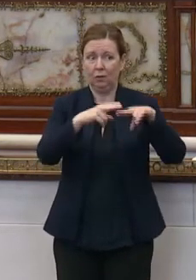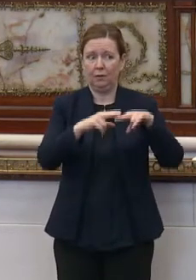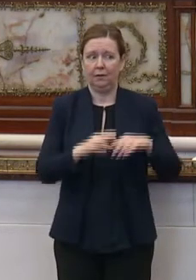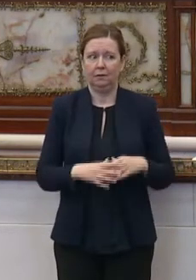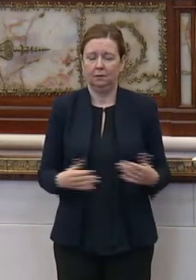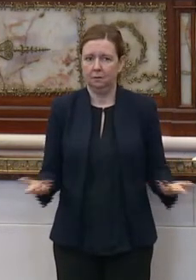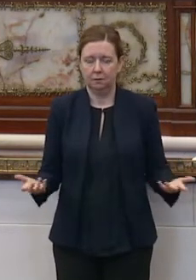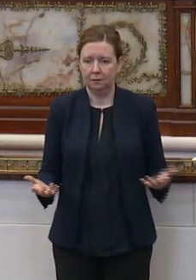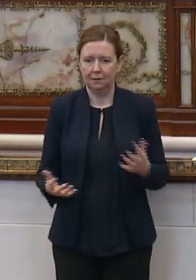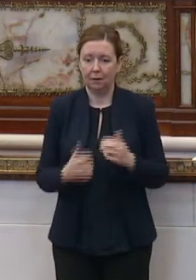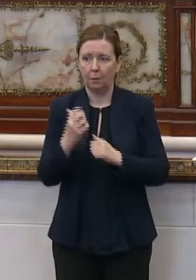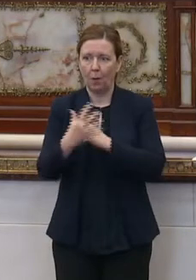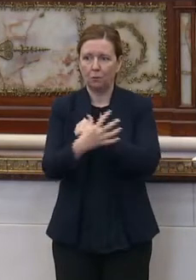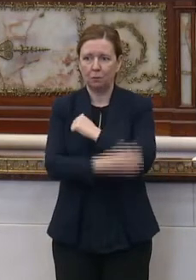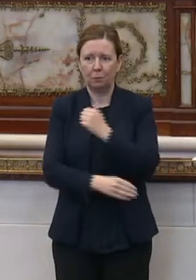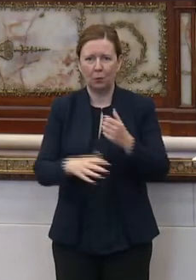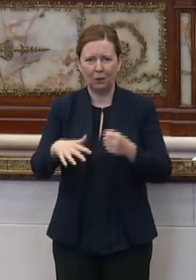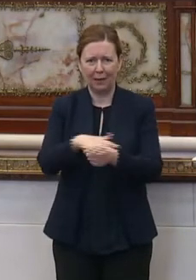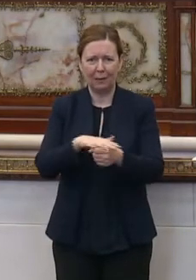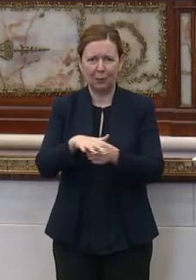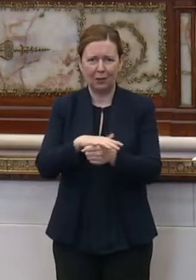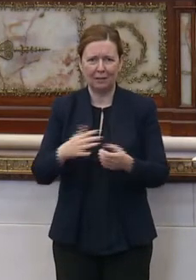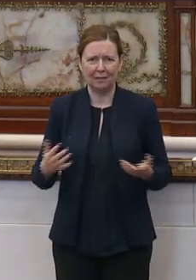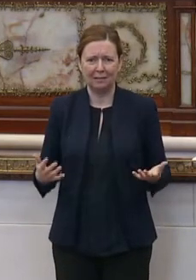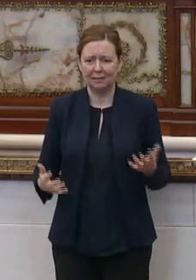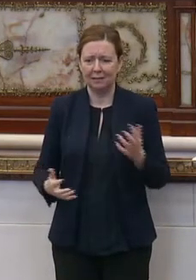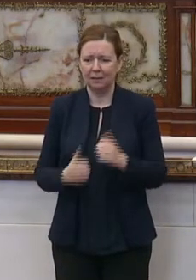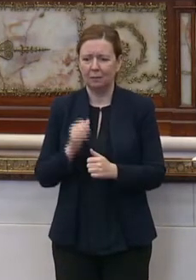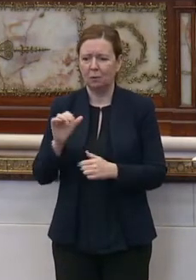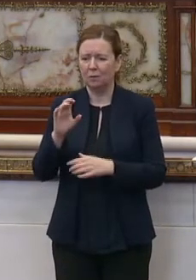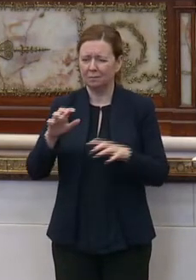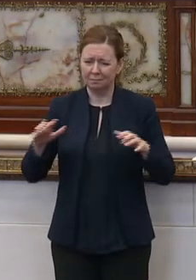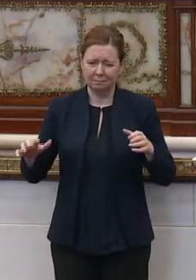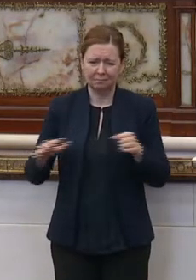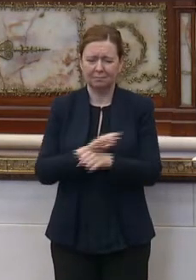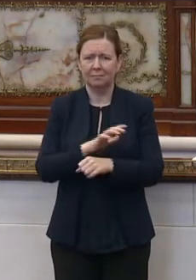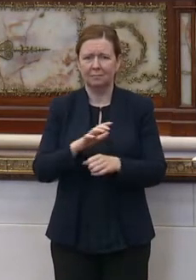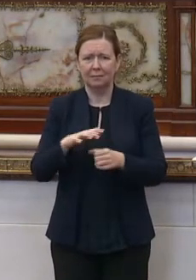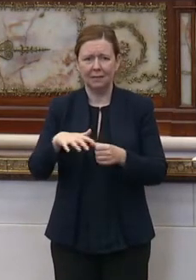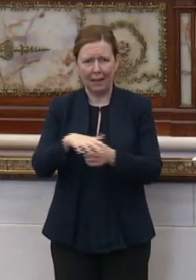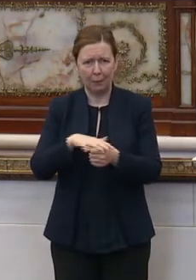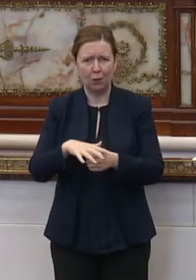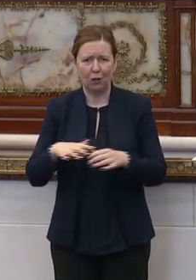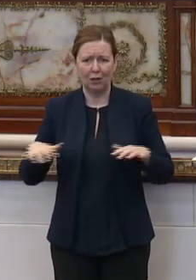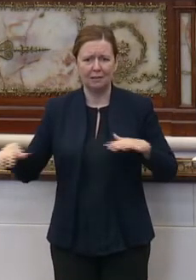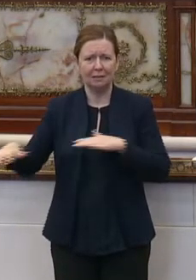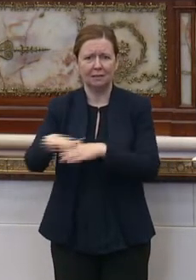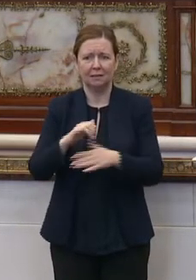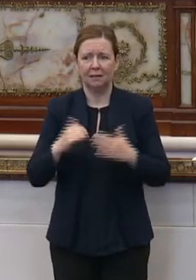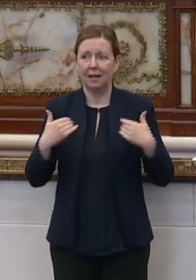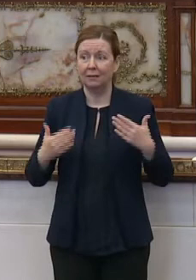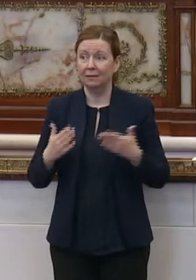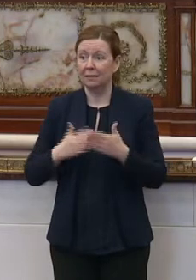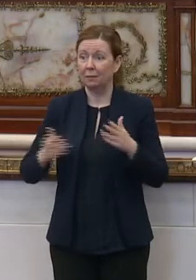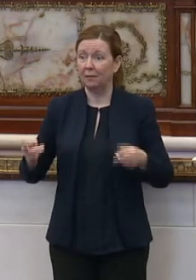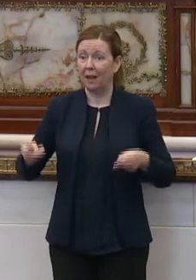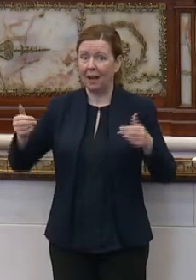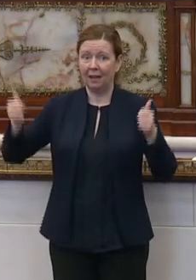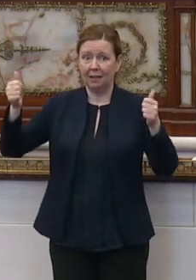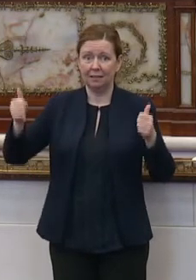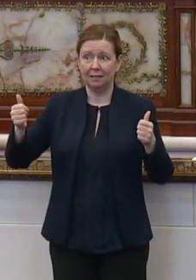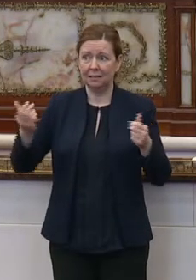the poorest neighborhoods, the most crime ridden neighborhoods that have some of the highest